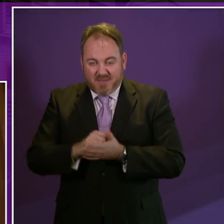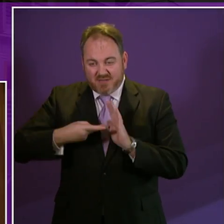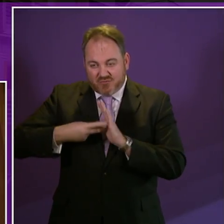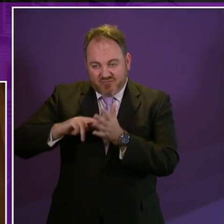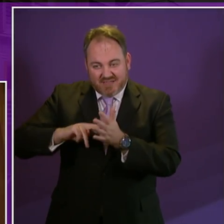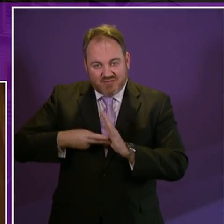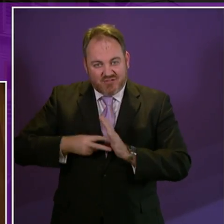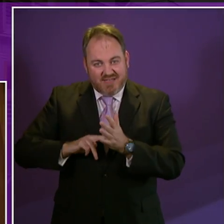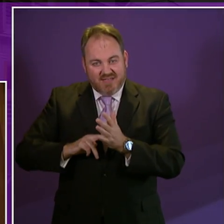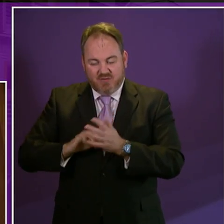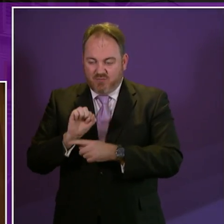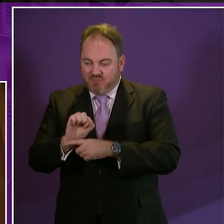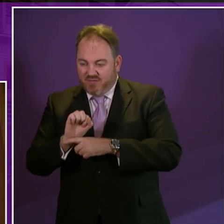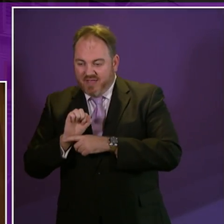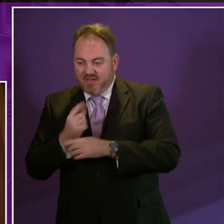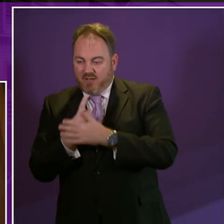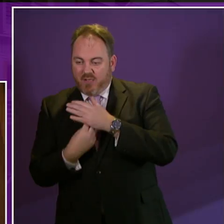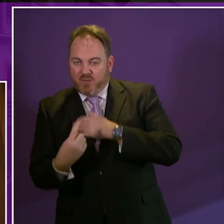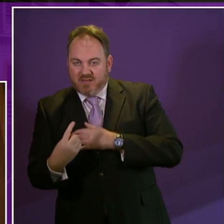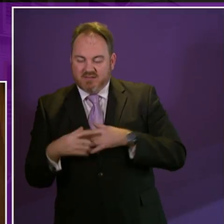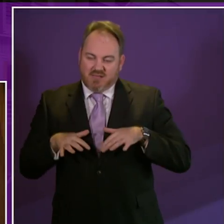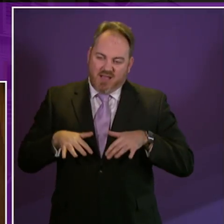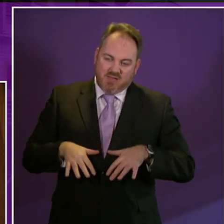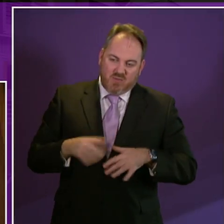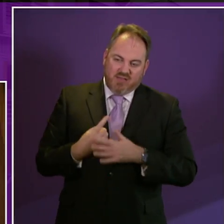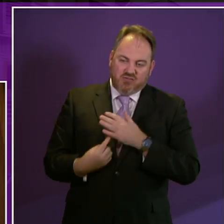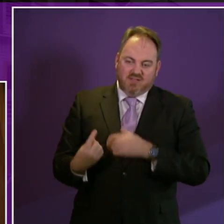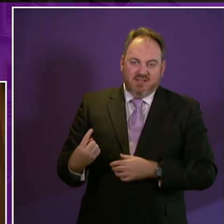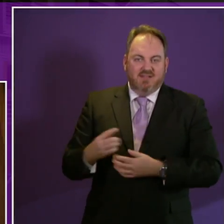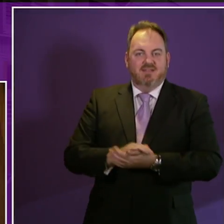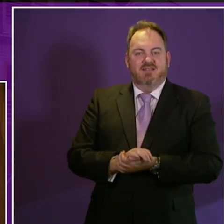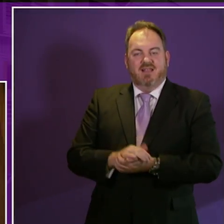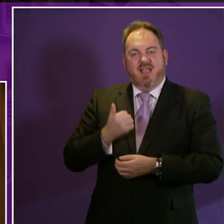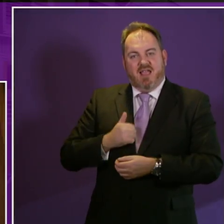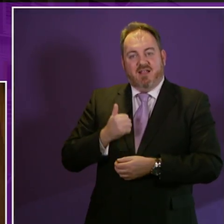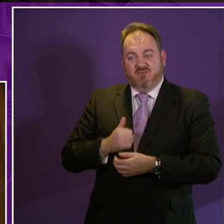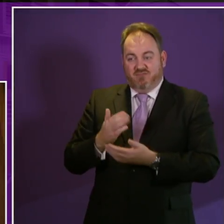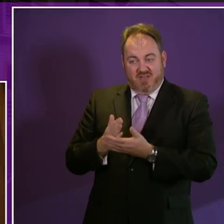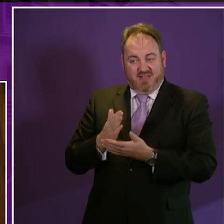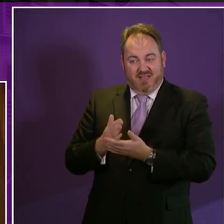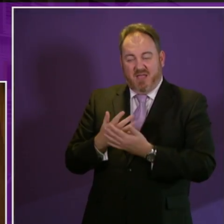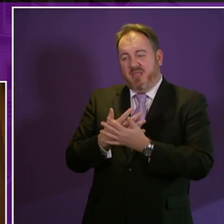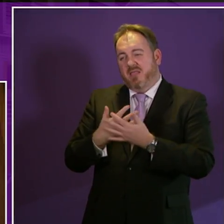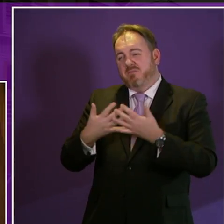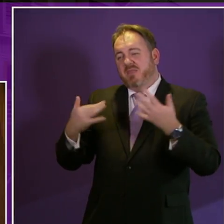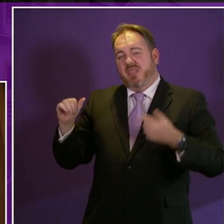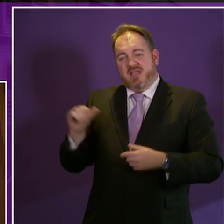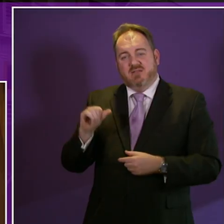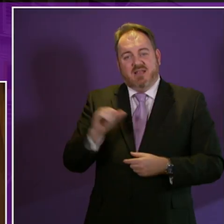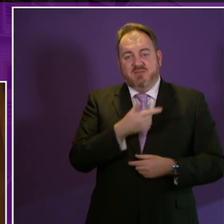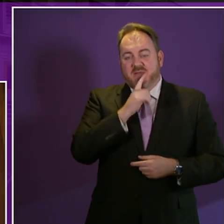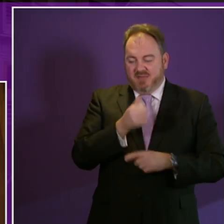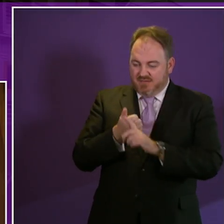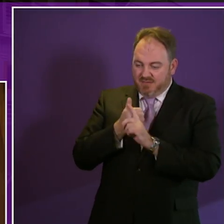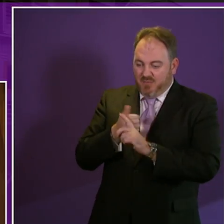isolation and loneliness and fund opportunities for disabled people to volunteer are backed by thousands. She continued, I firmly believe